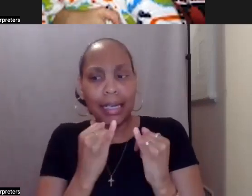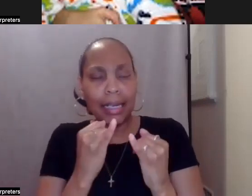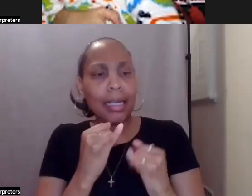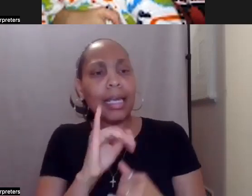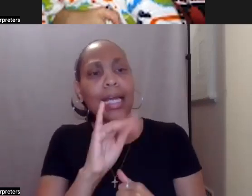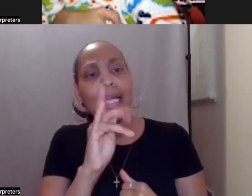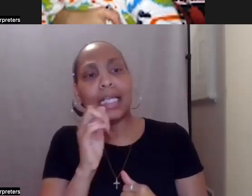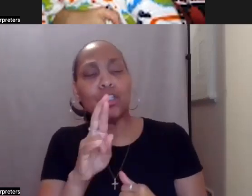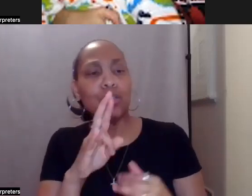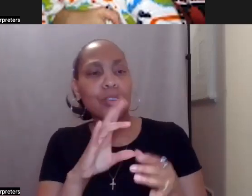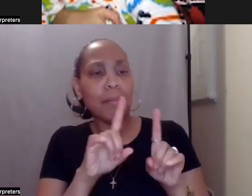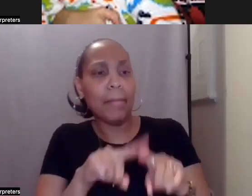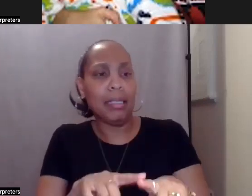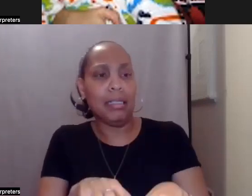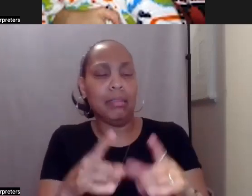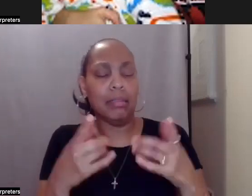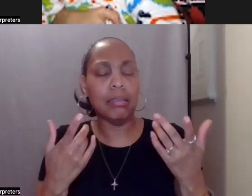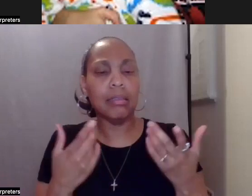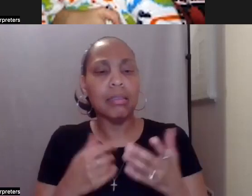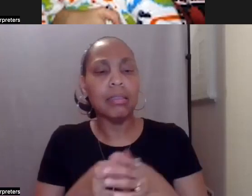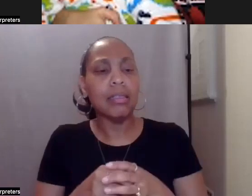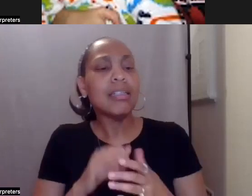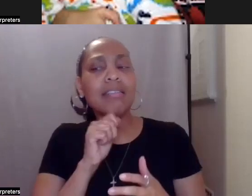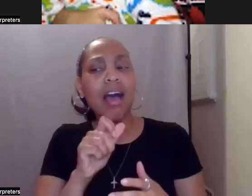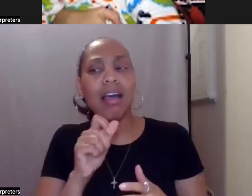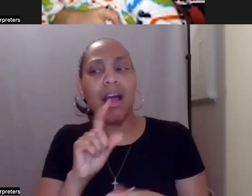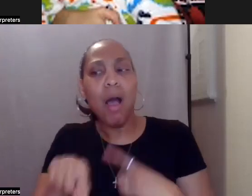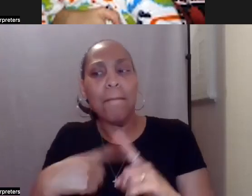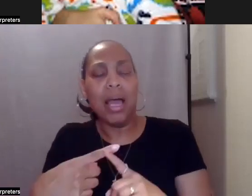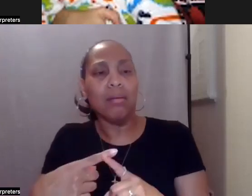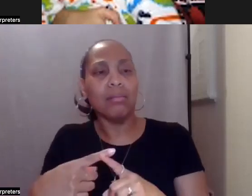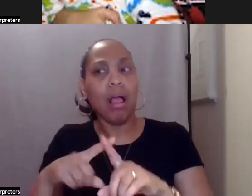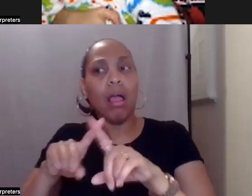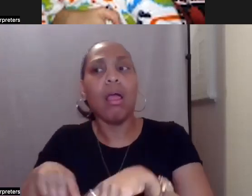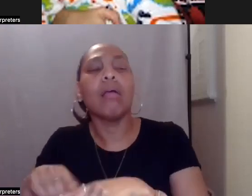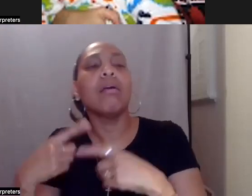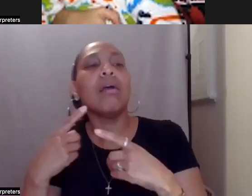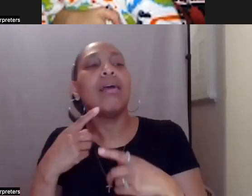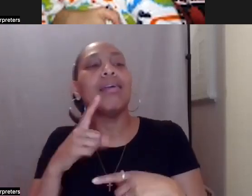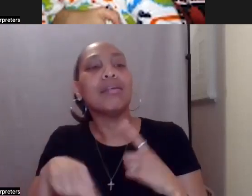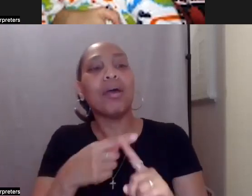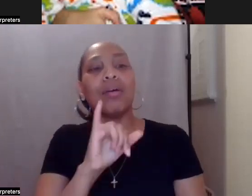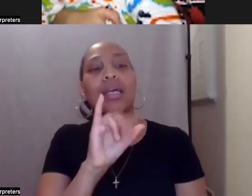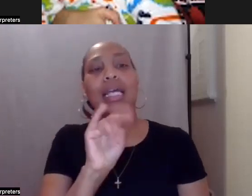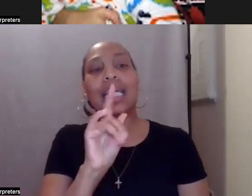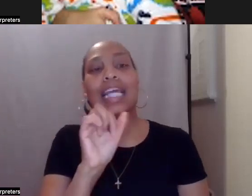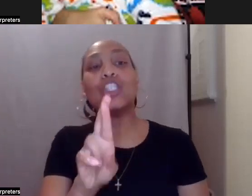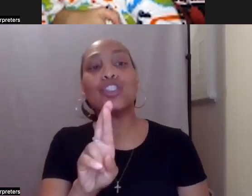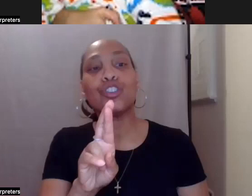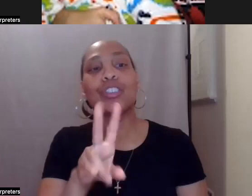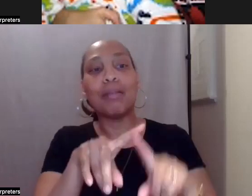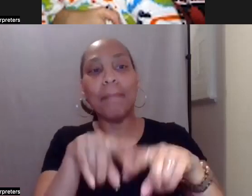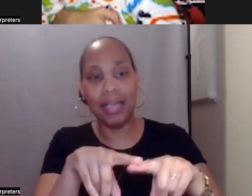words, right? It's not about an independence. It's that interdependence that we, that we, we help strengthen,